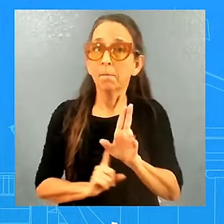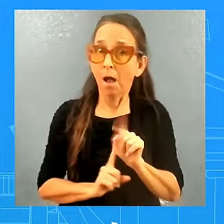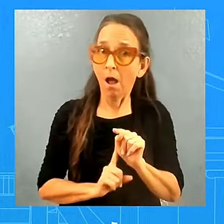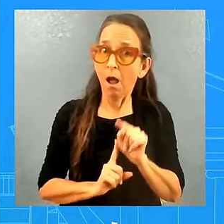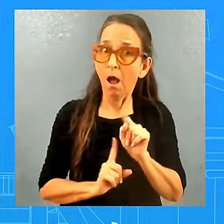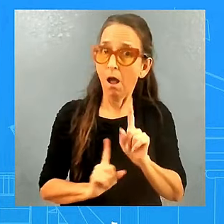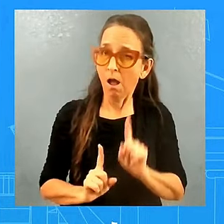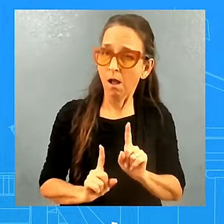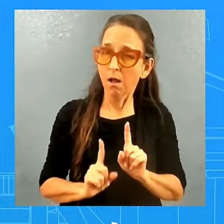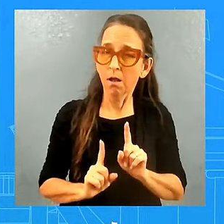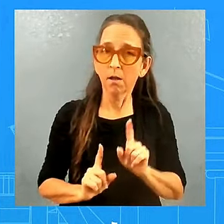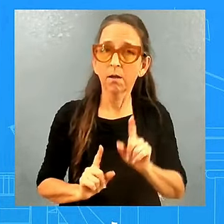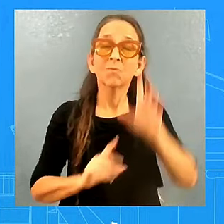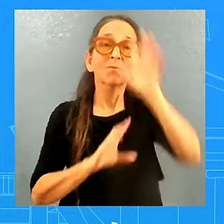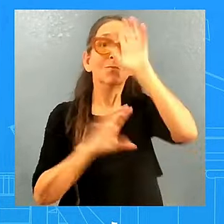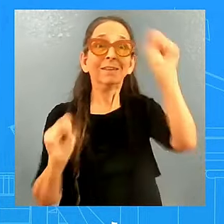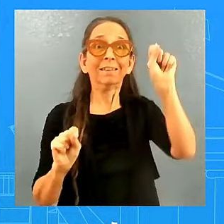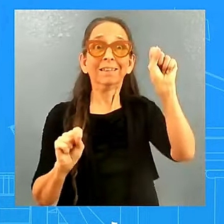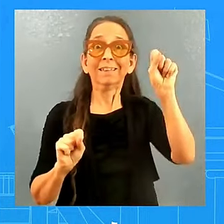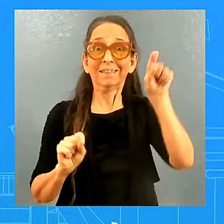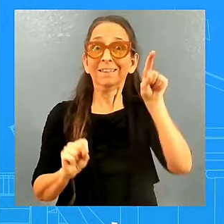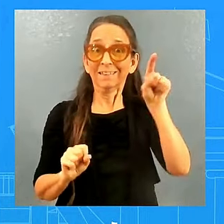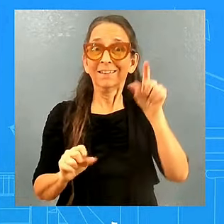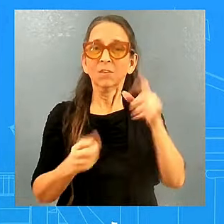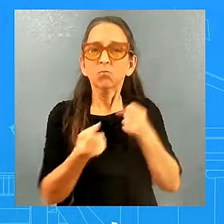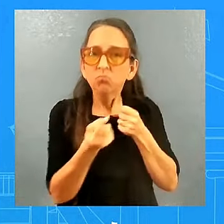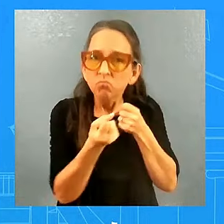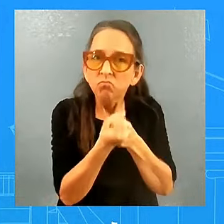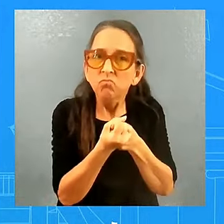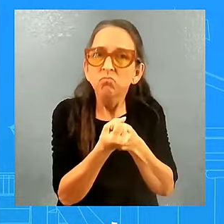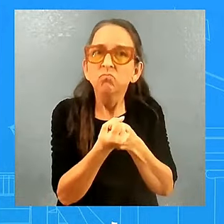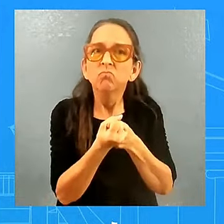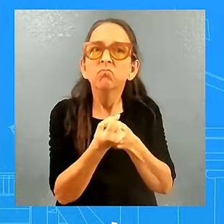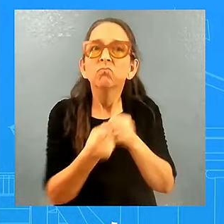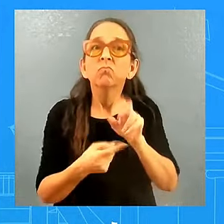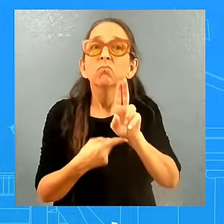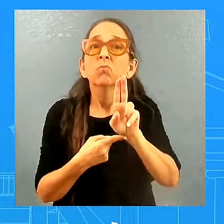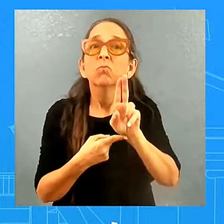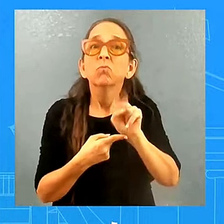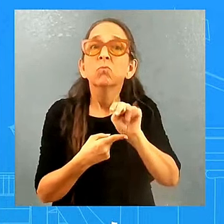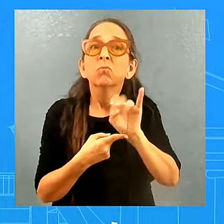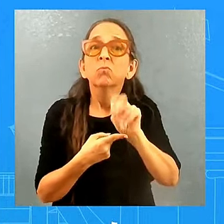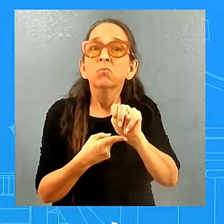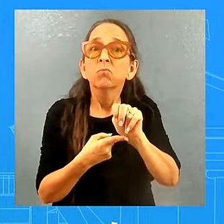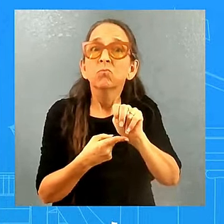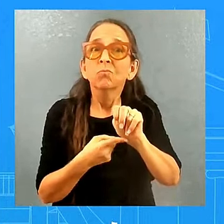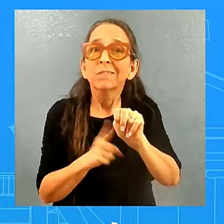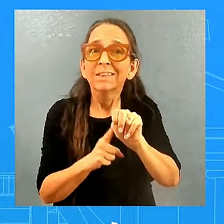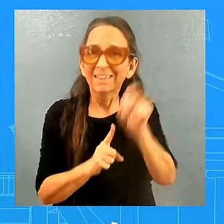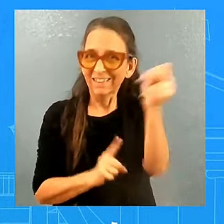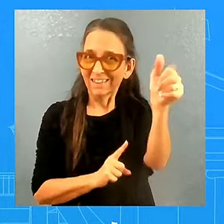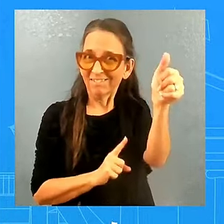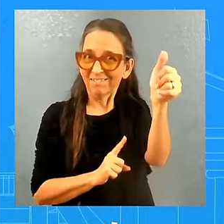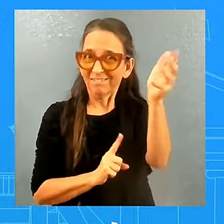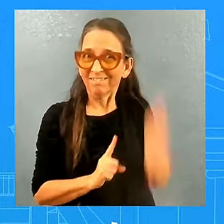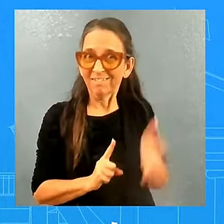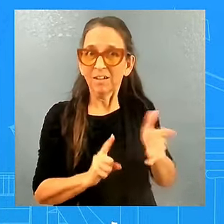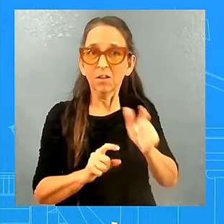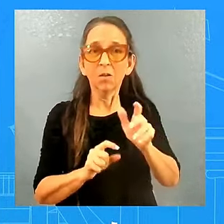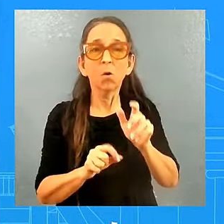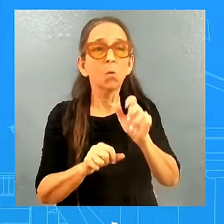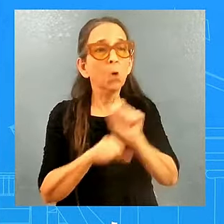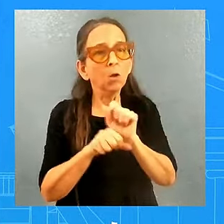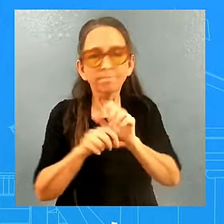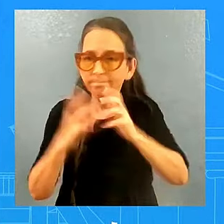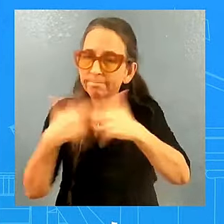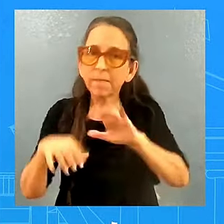the most pro-union president when it comes to working class, right? Pro-union. you think about unions, we're